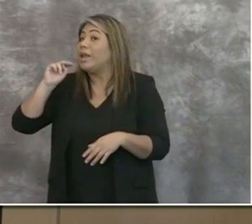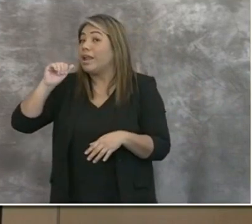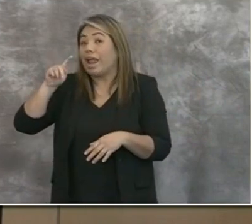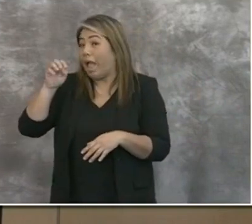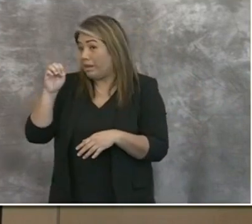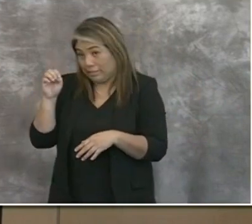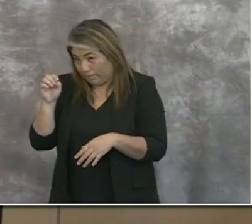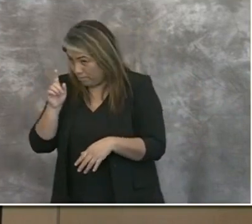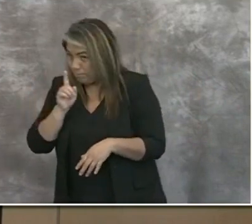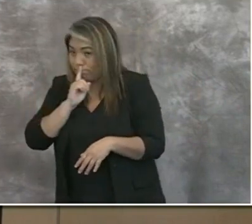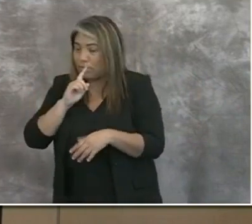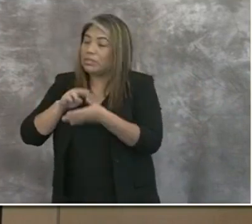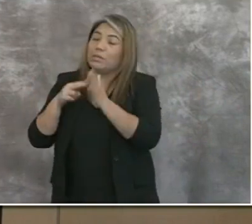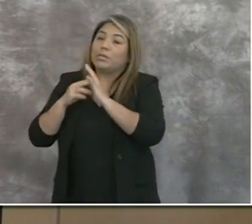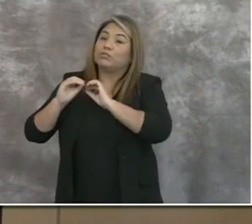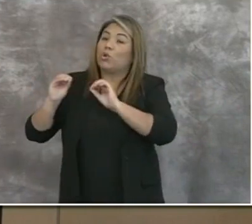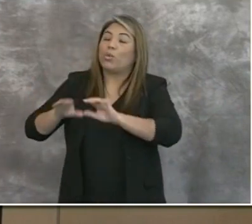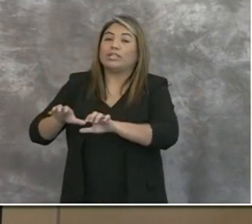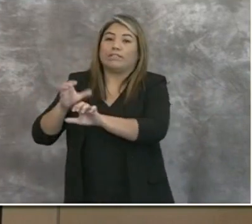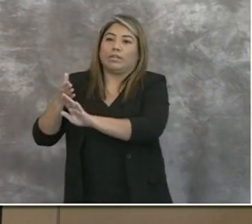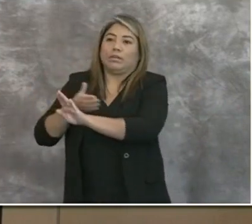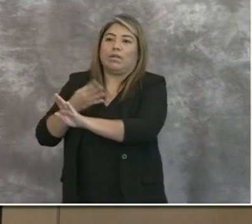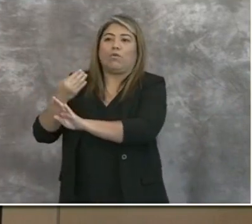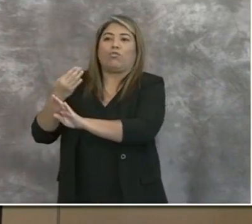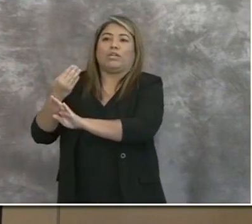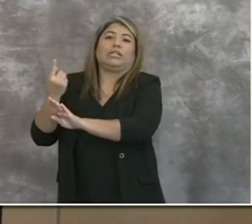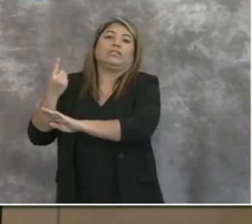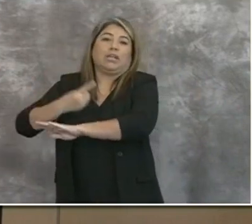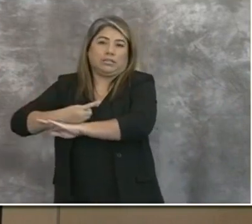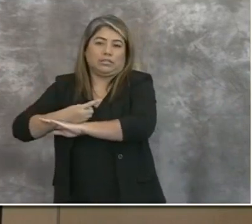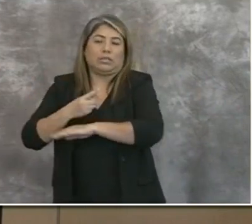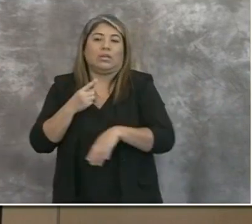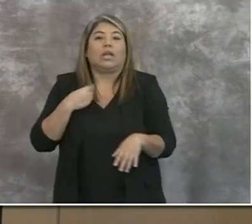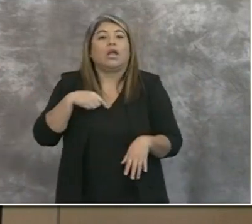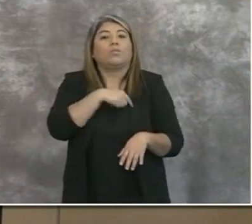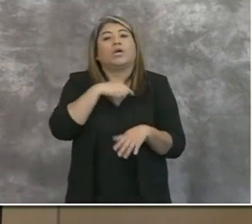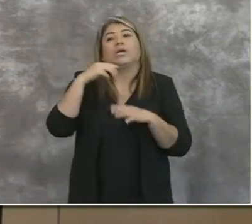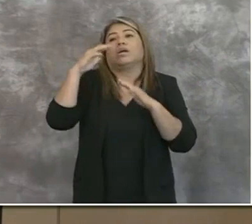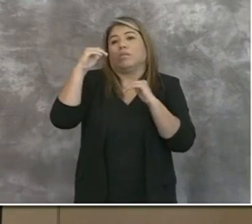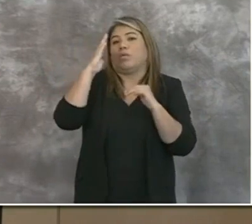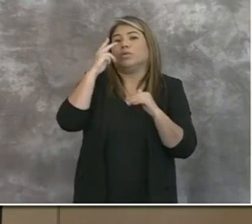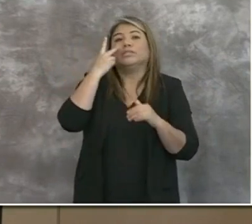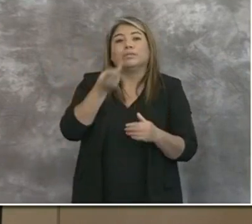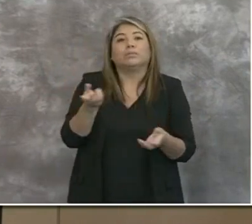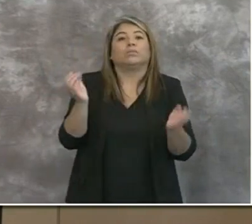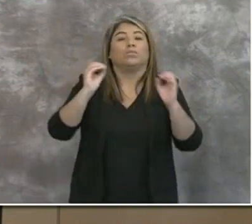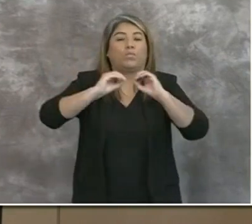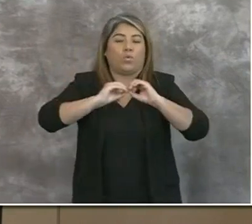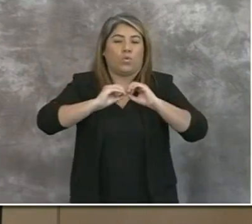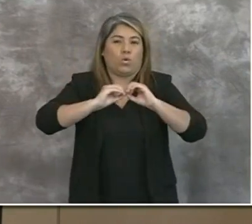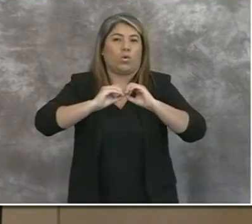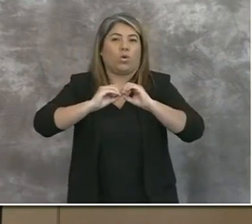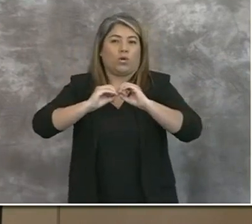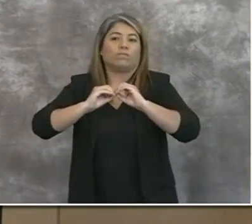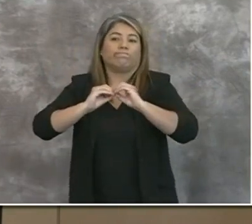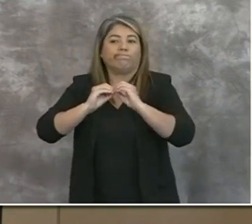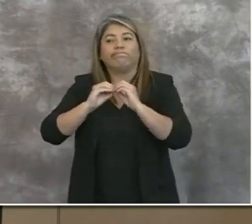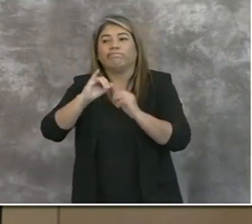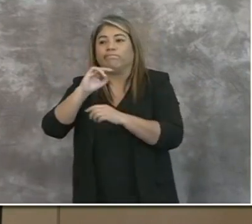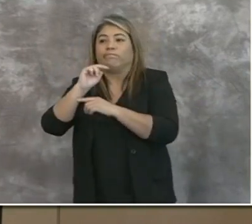any activity in the past 14 days. And we anticipate that we will see more of these